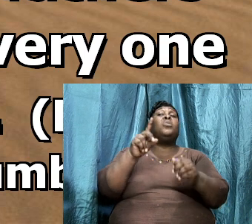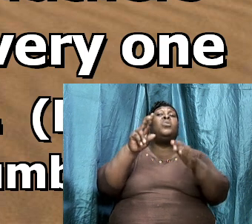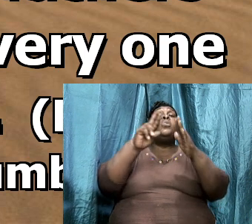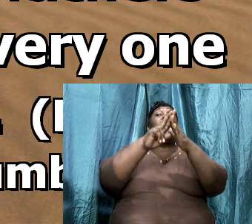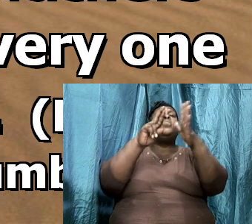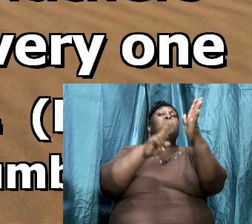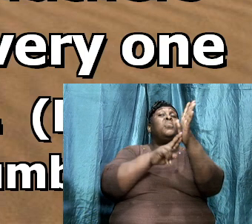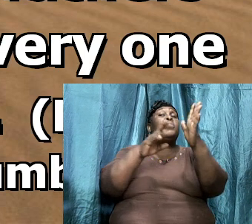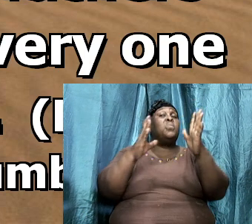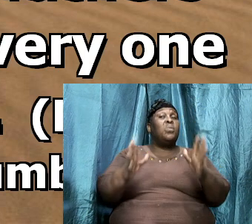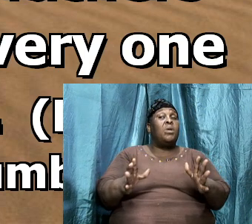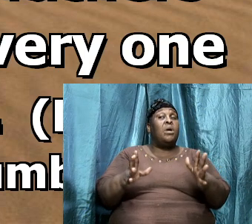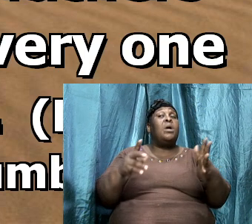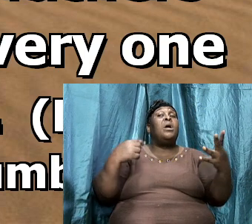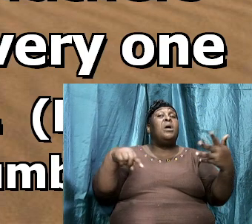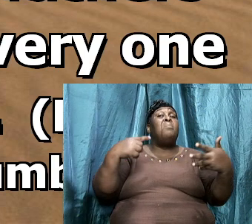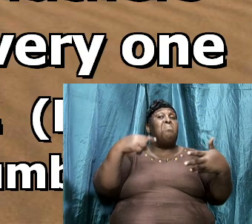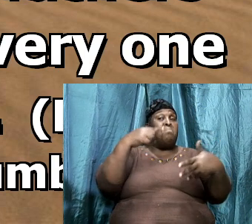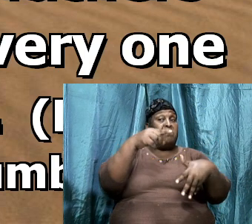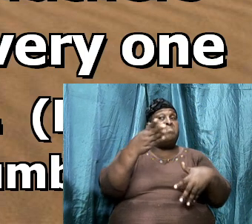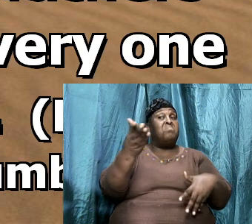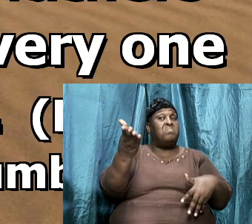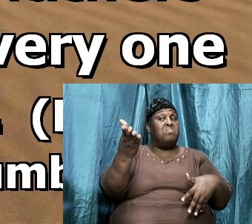among them.